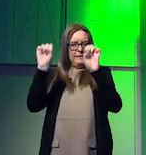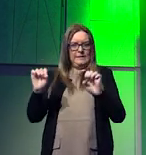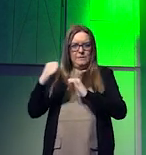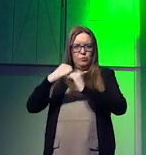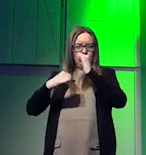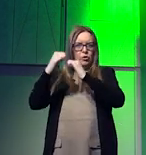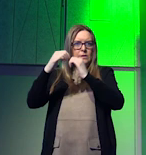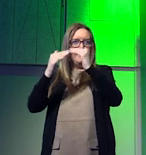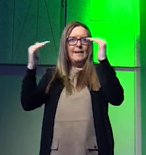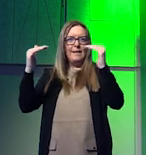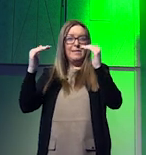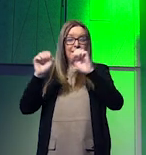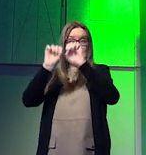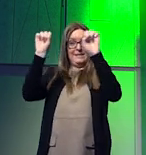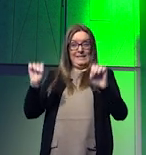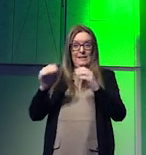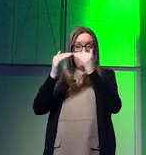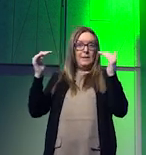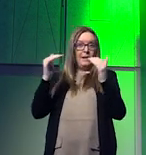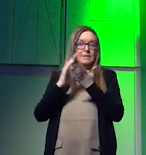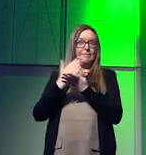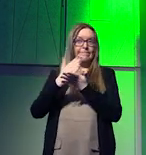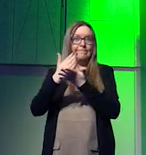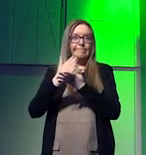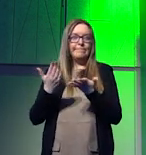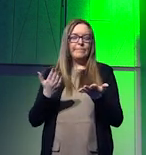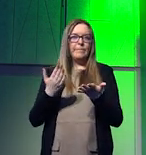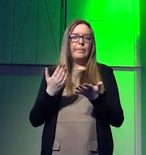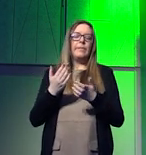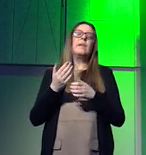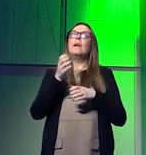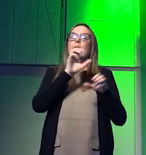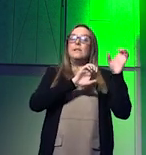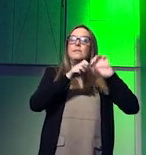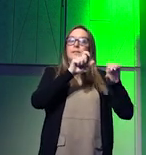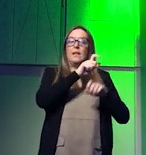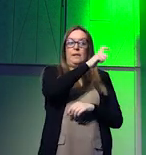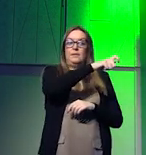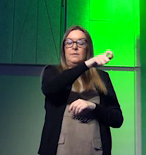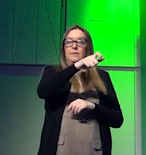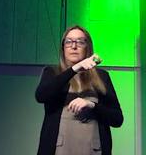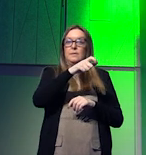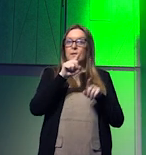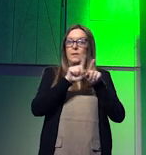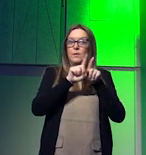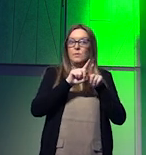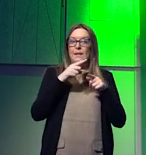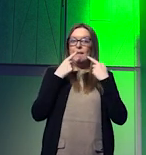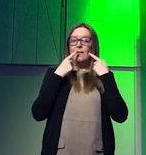level at a systemic level the other thing that scientists tell us is that we